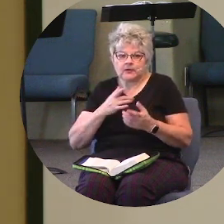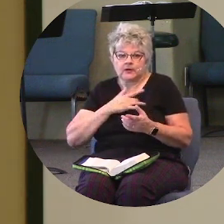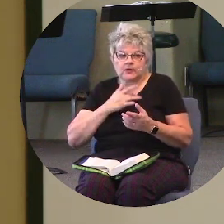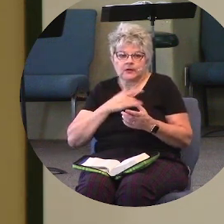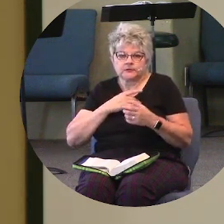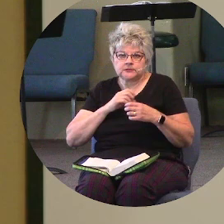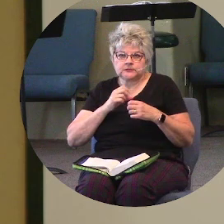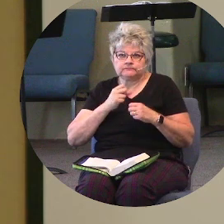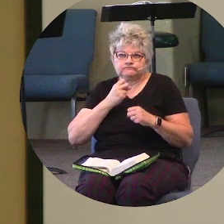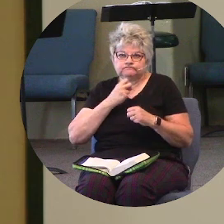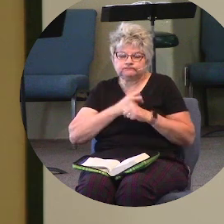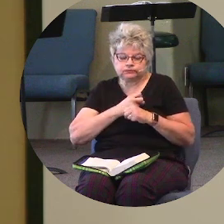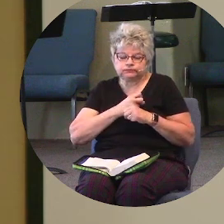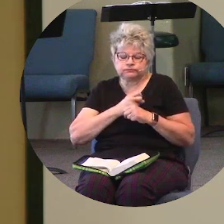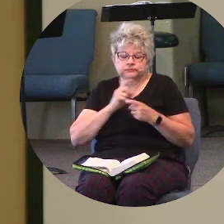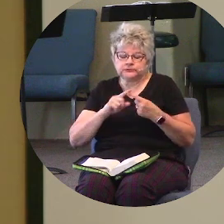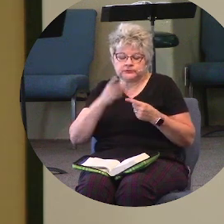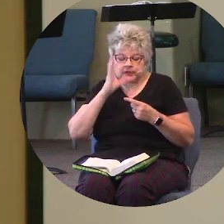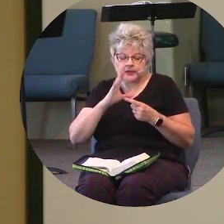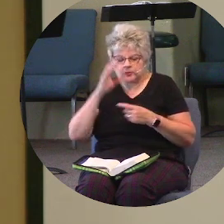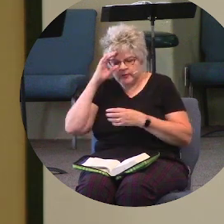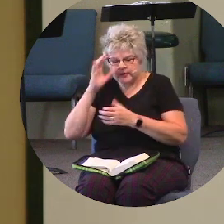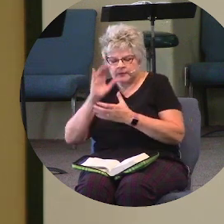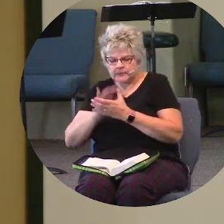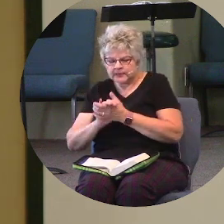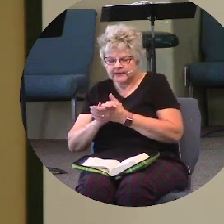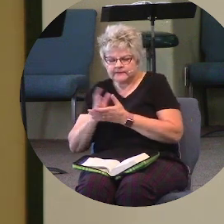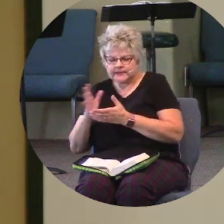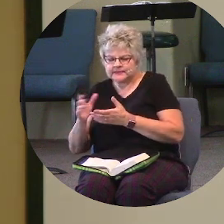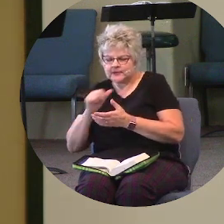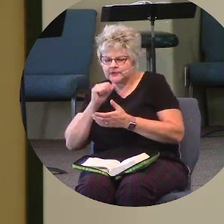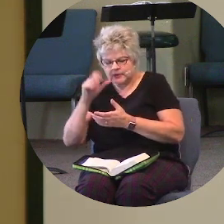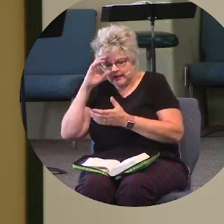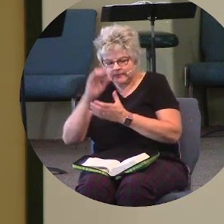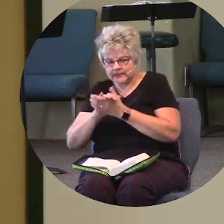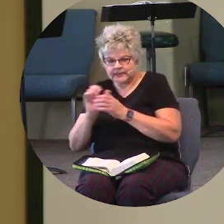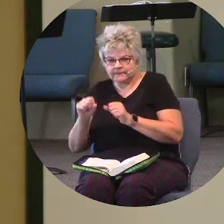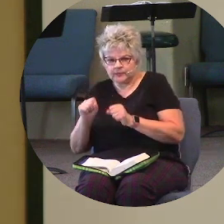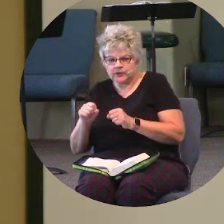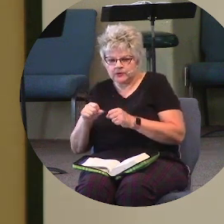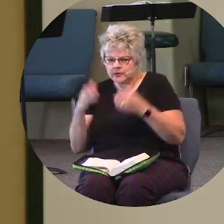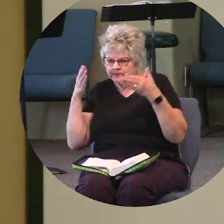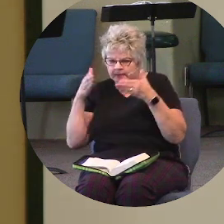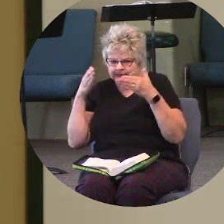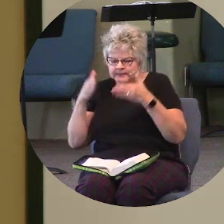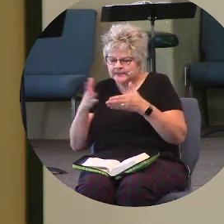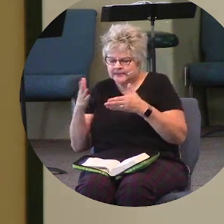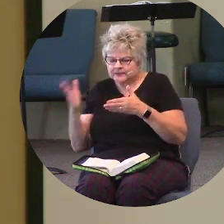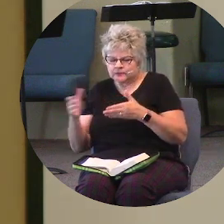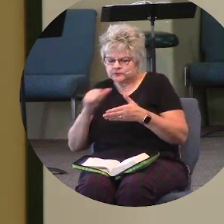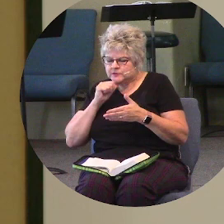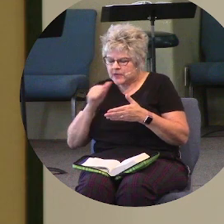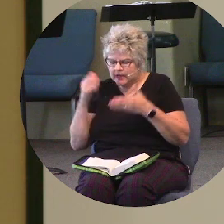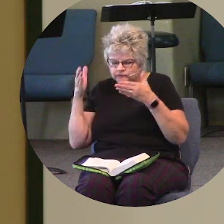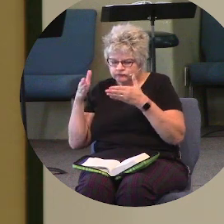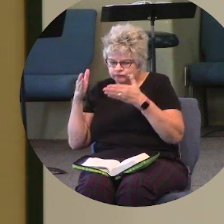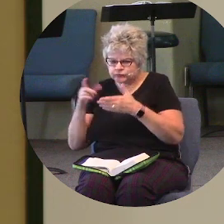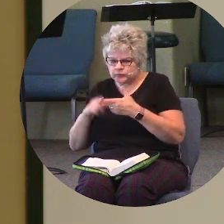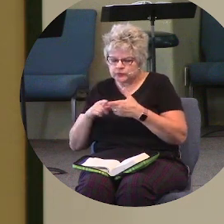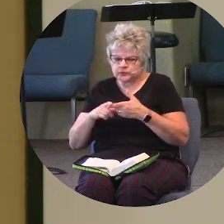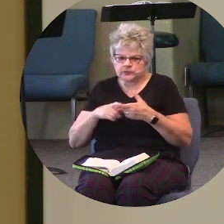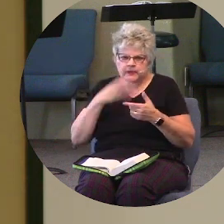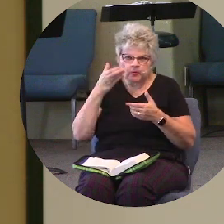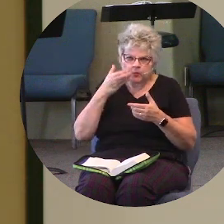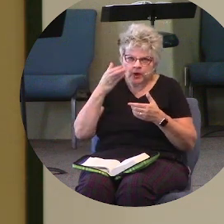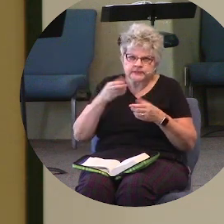to God. We're going to believe things that are unbelievable. We're going to listen to things we shouldn't be listening to. We're going to be watching and looking